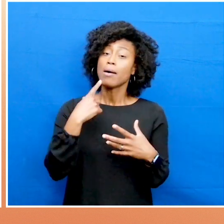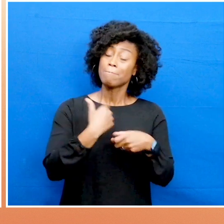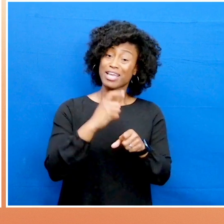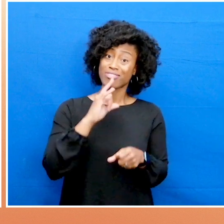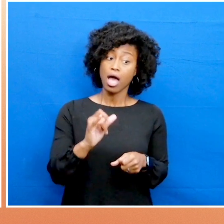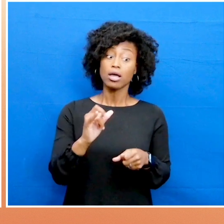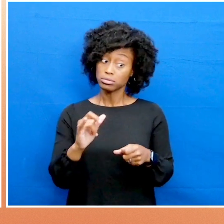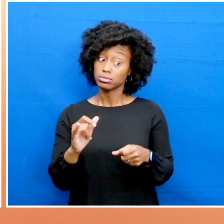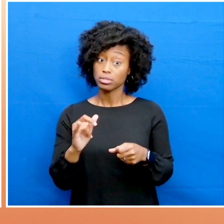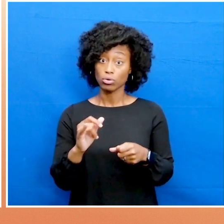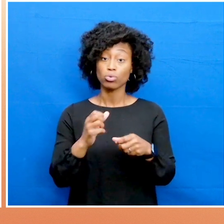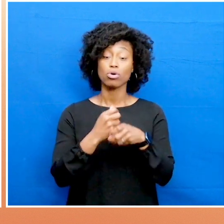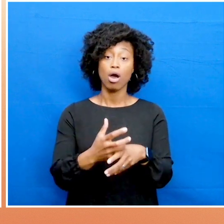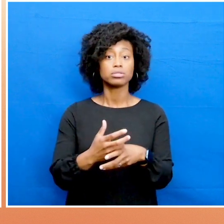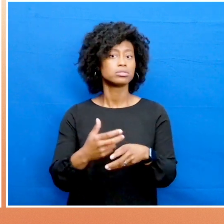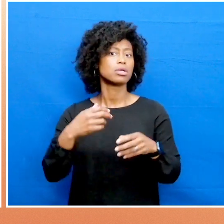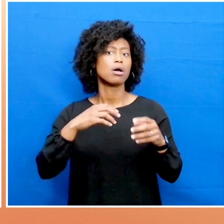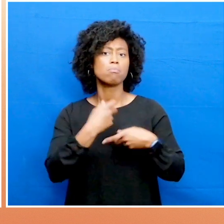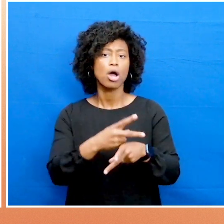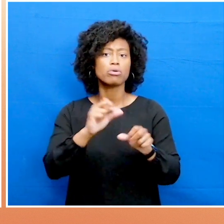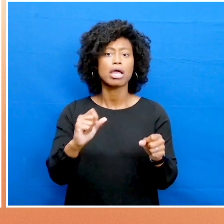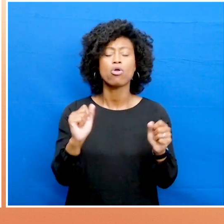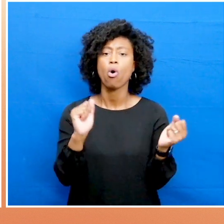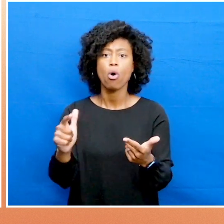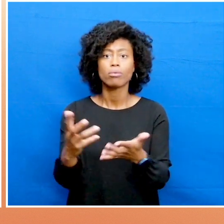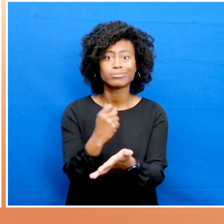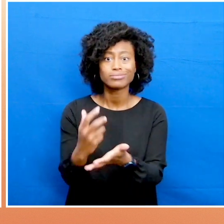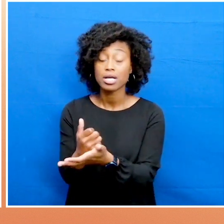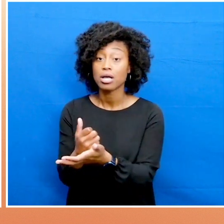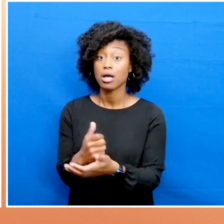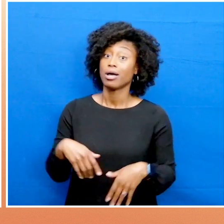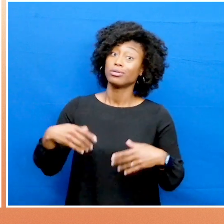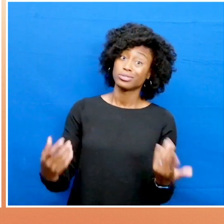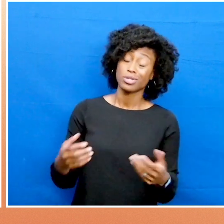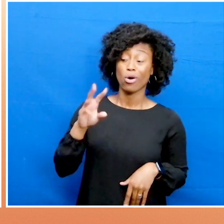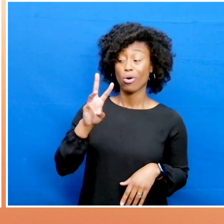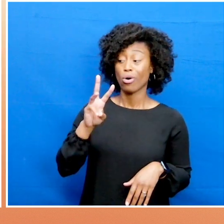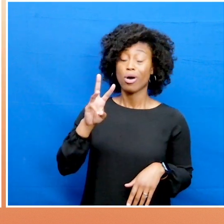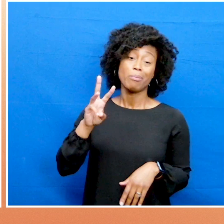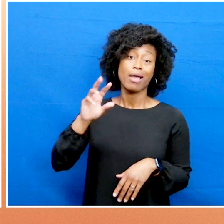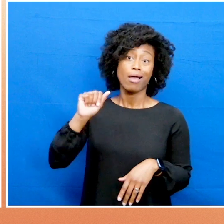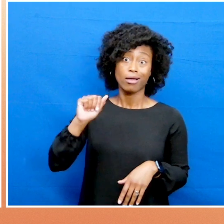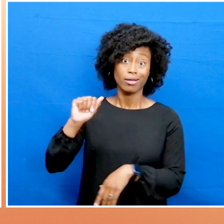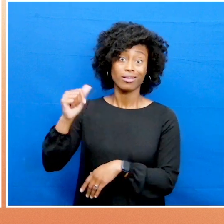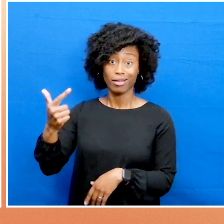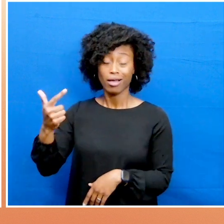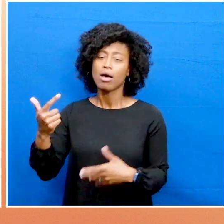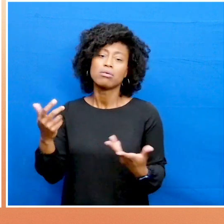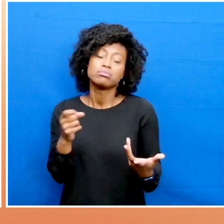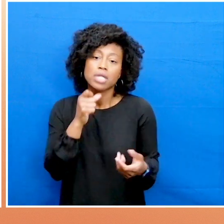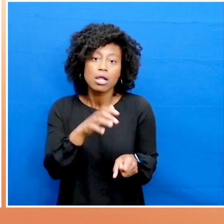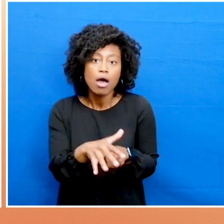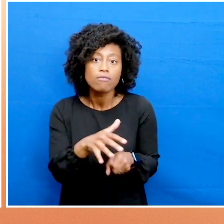products for everyone, by going beyond meeting just the basic web content accessibility guidelines. Want to enhance